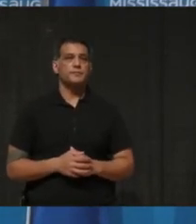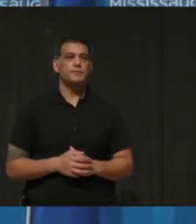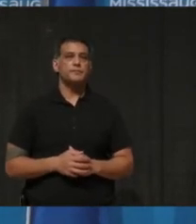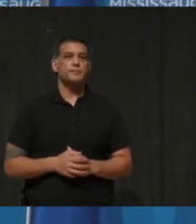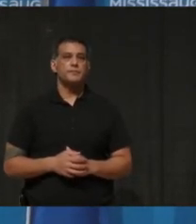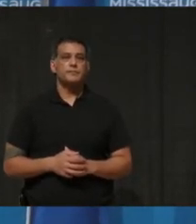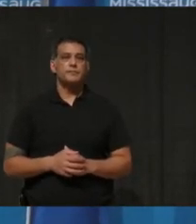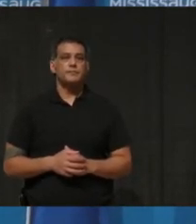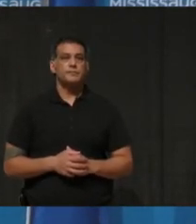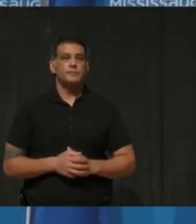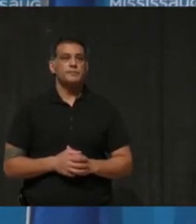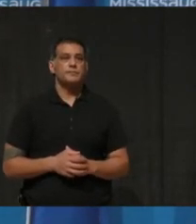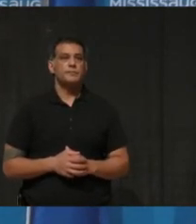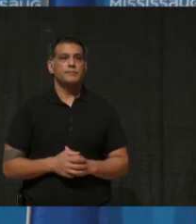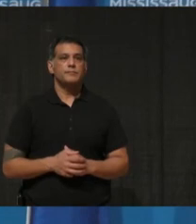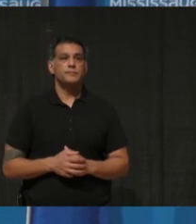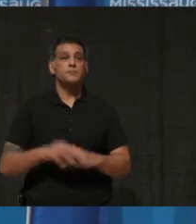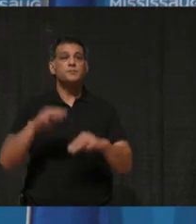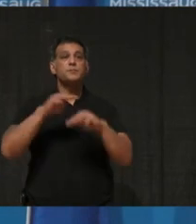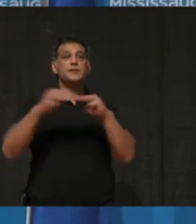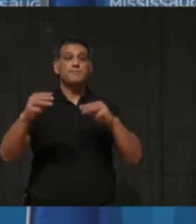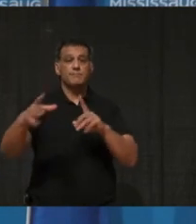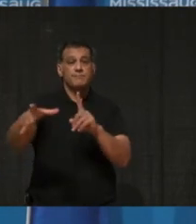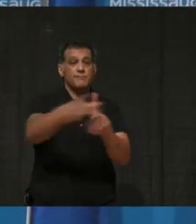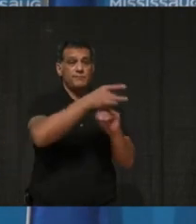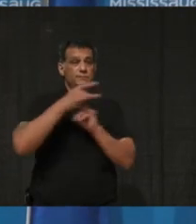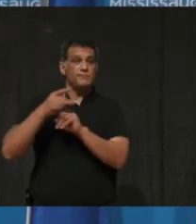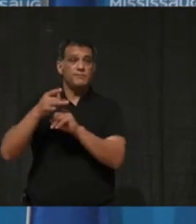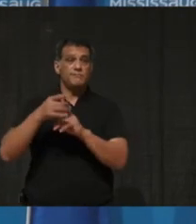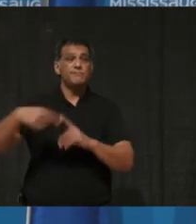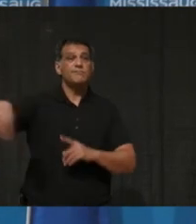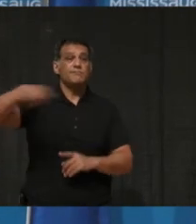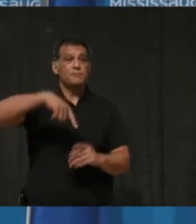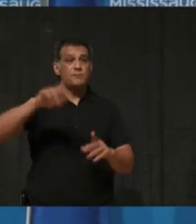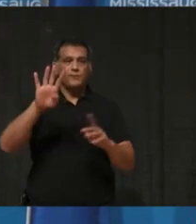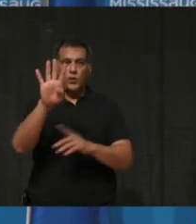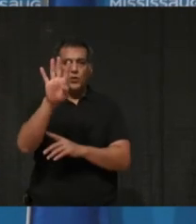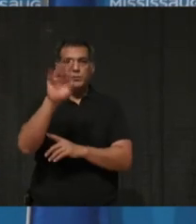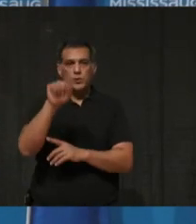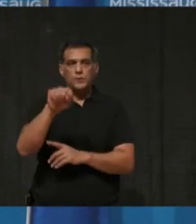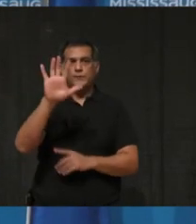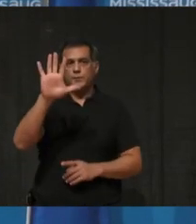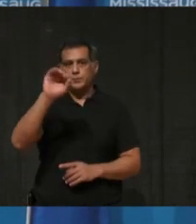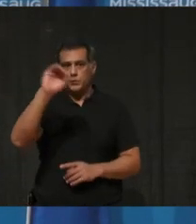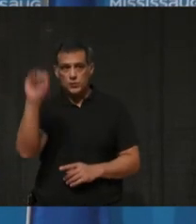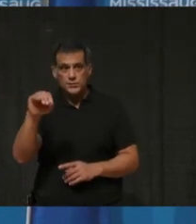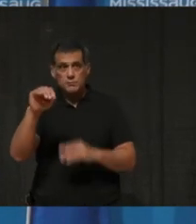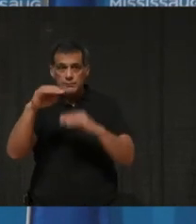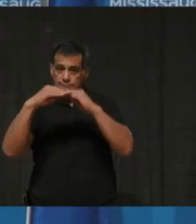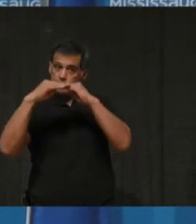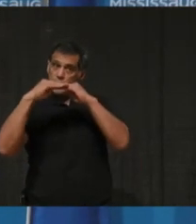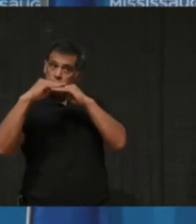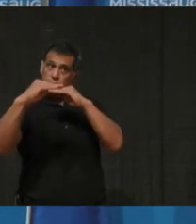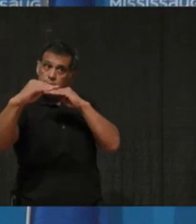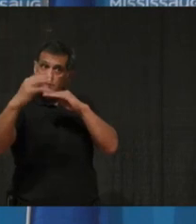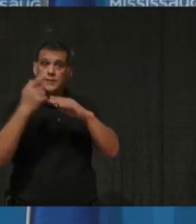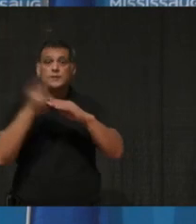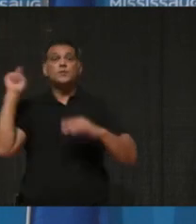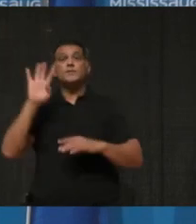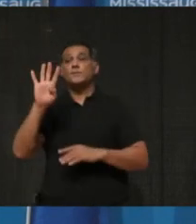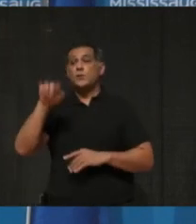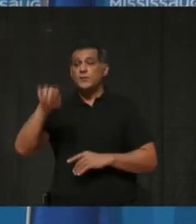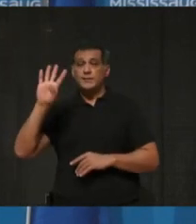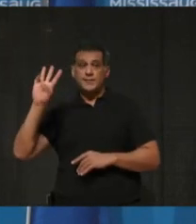Mississauga's test positivity for COVID-19 currently sits at 4.5%, which is flat from 4.6% last